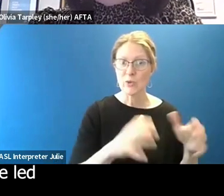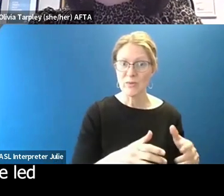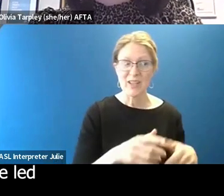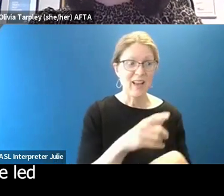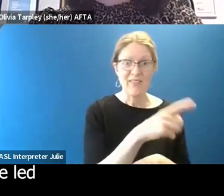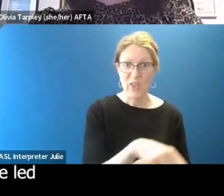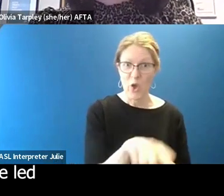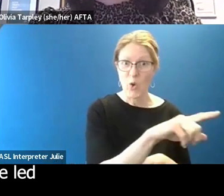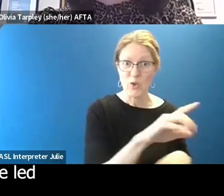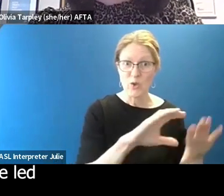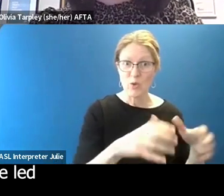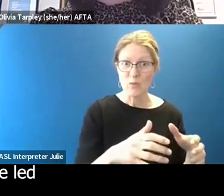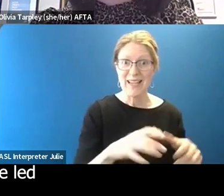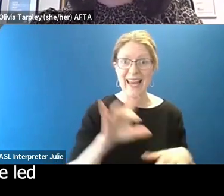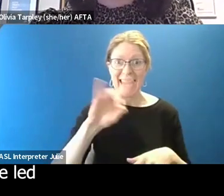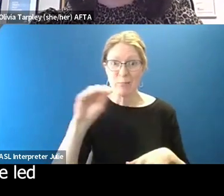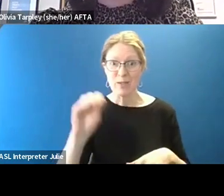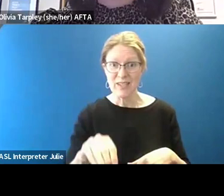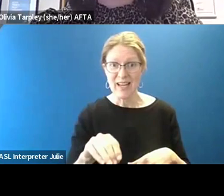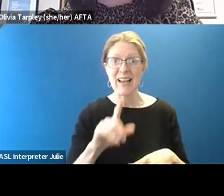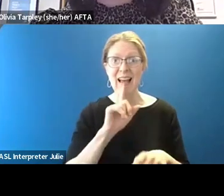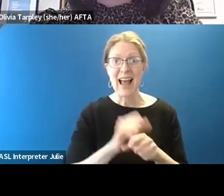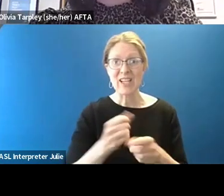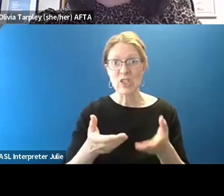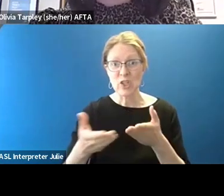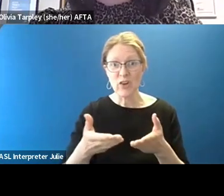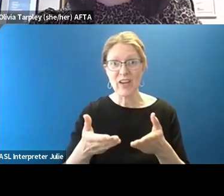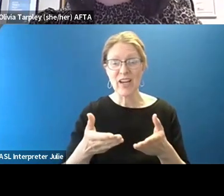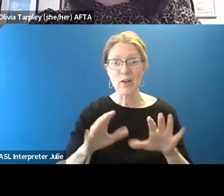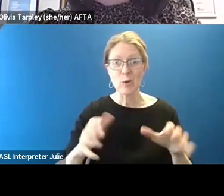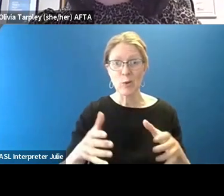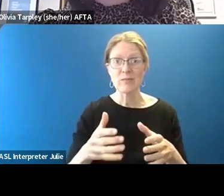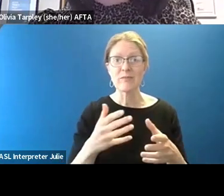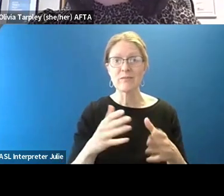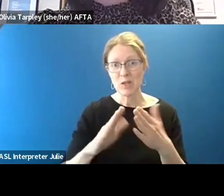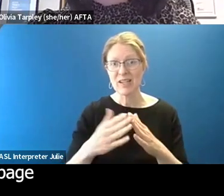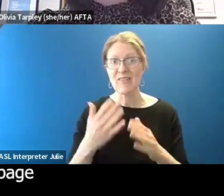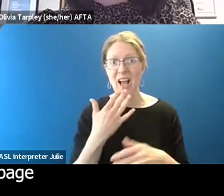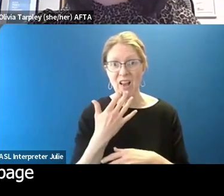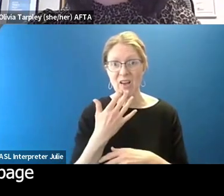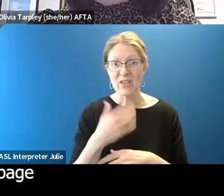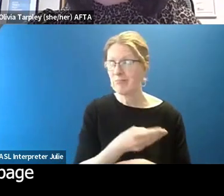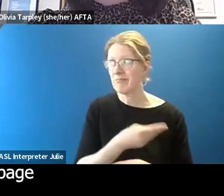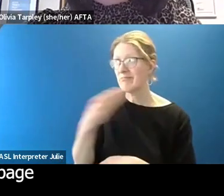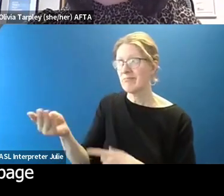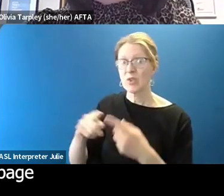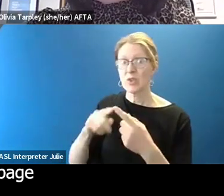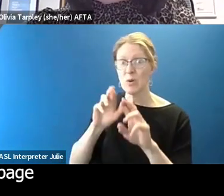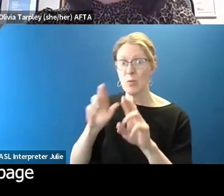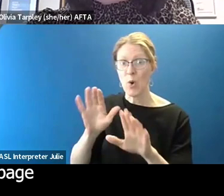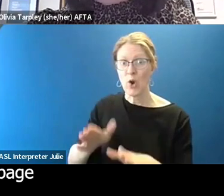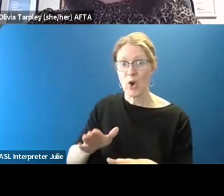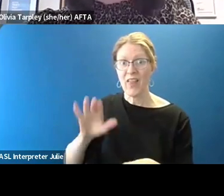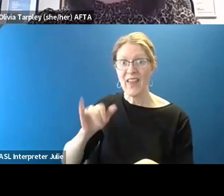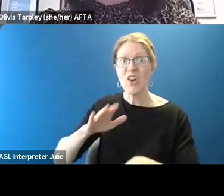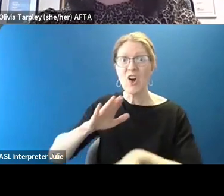was going to arts groups that were led or serving communities of color. And we handed that data over to a reporter and that story ended up on the front page of